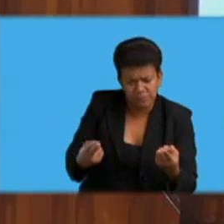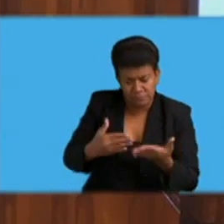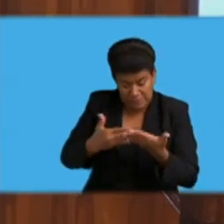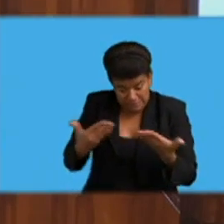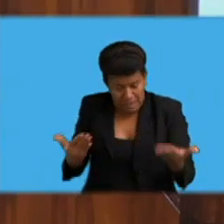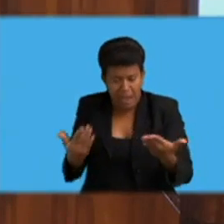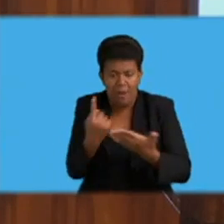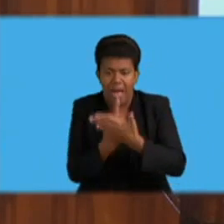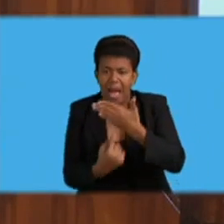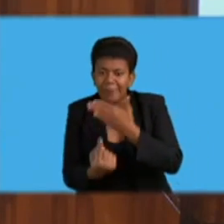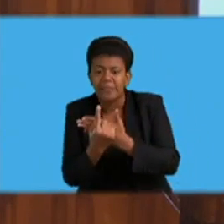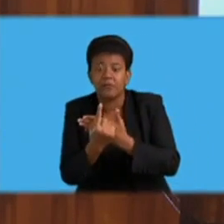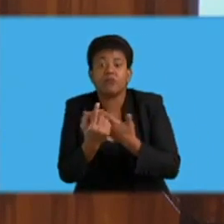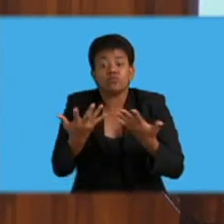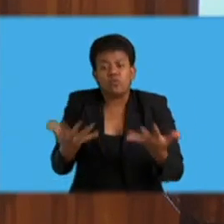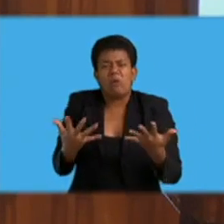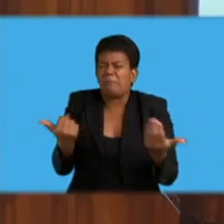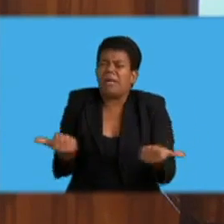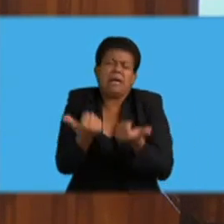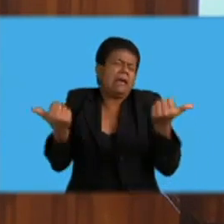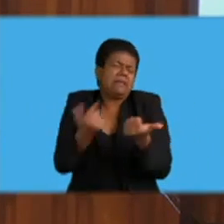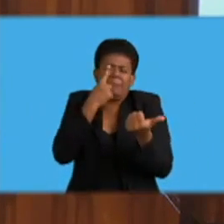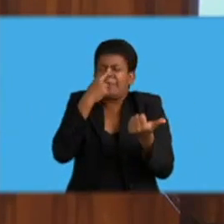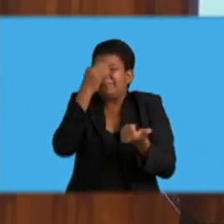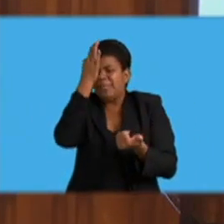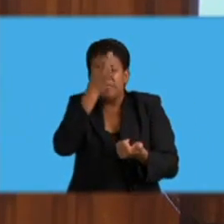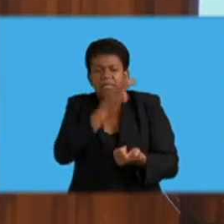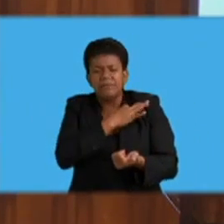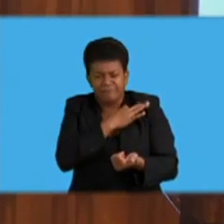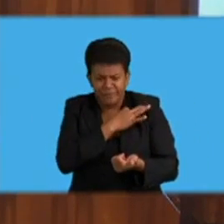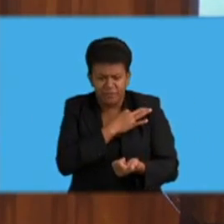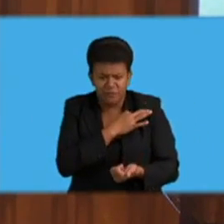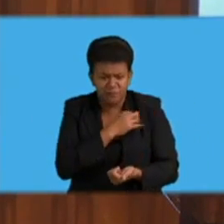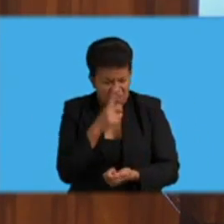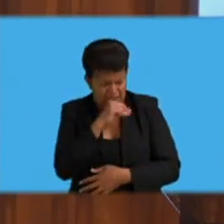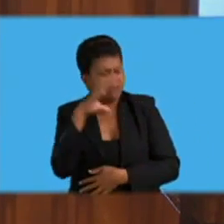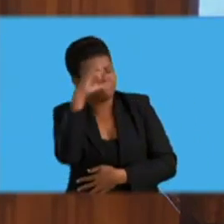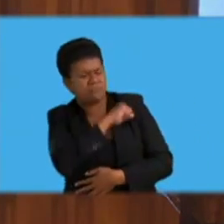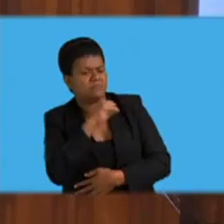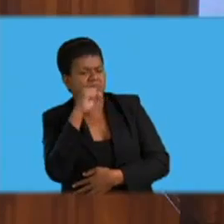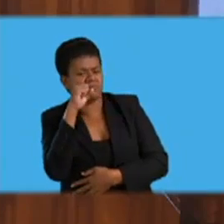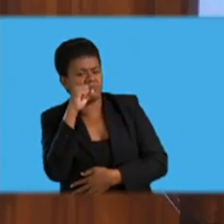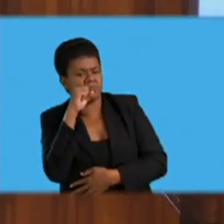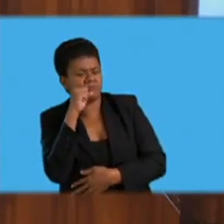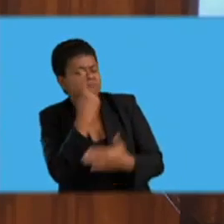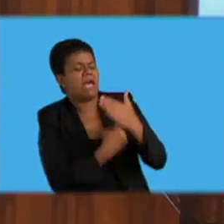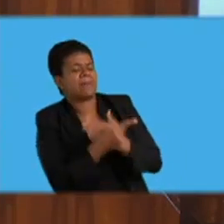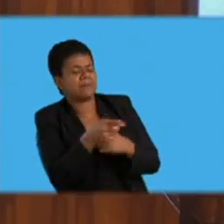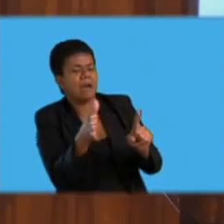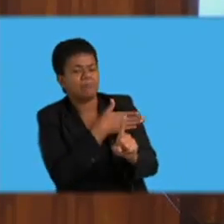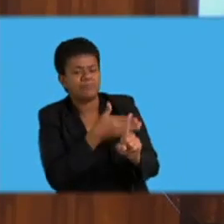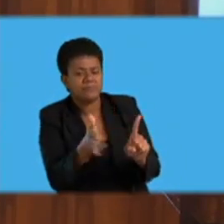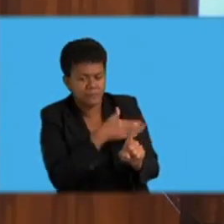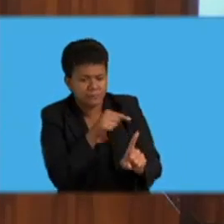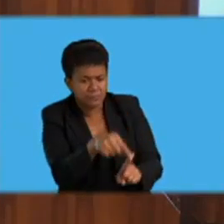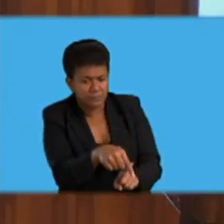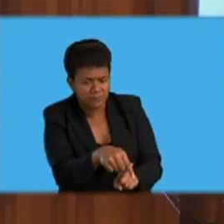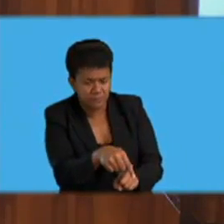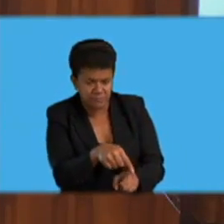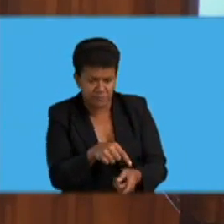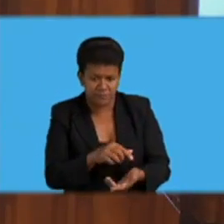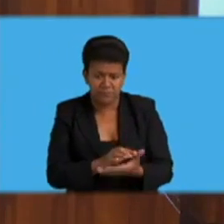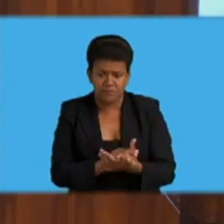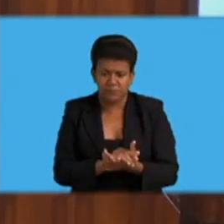Occasionally, people believe that they would recognize abusive behavior if it was happening.